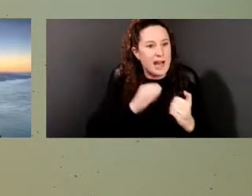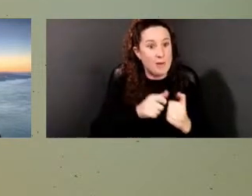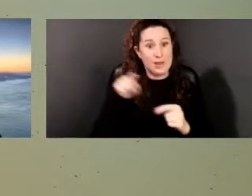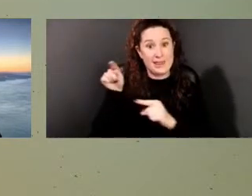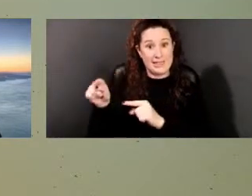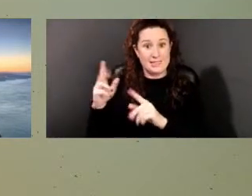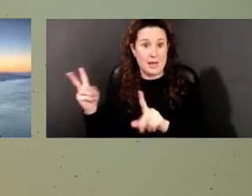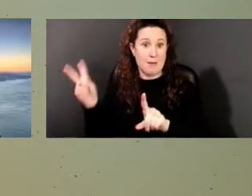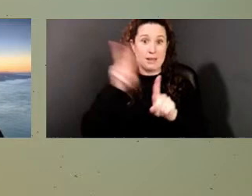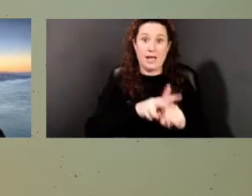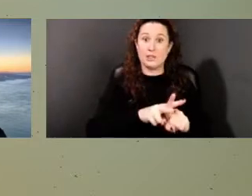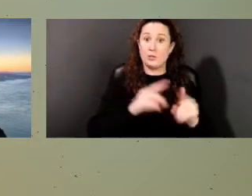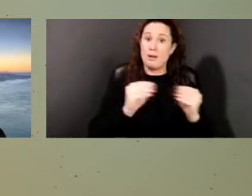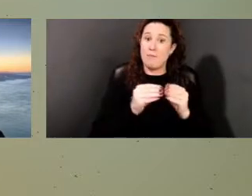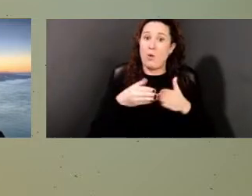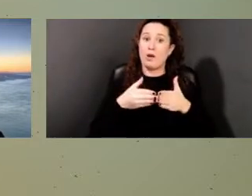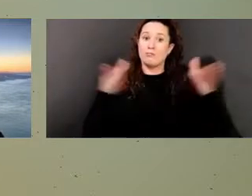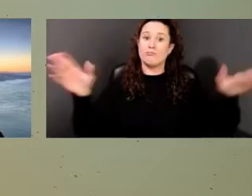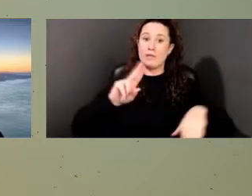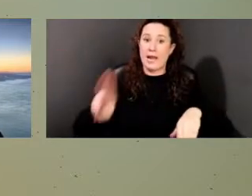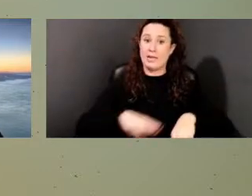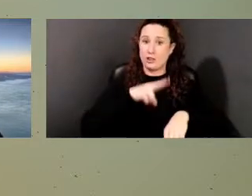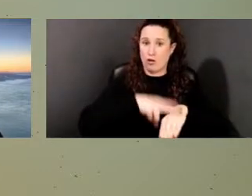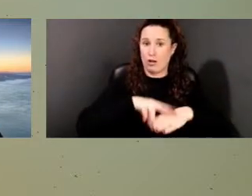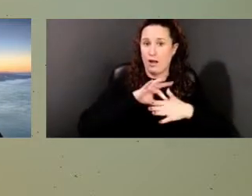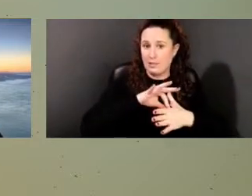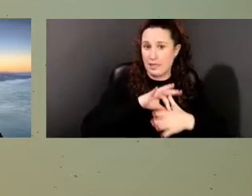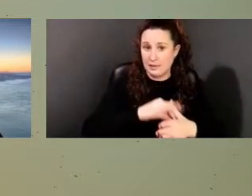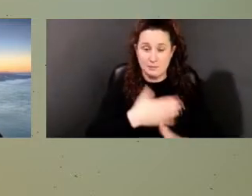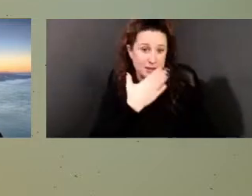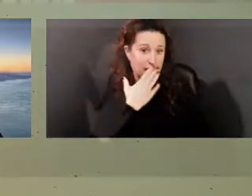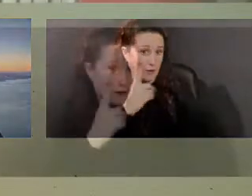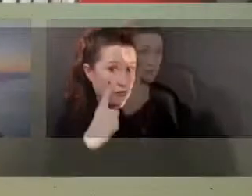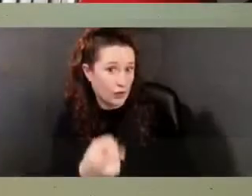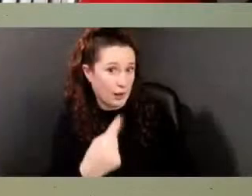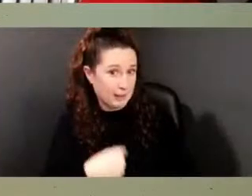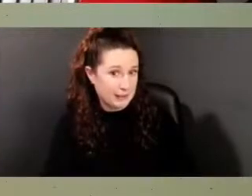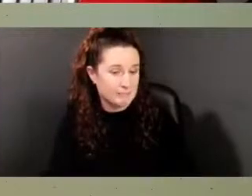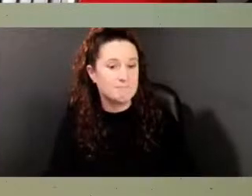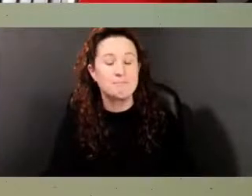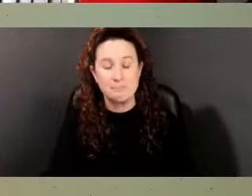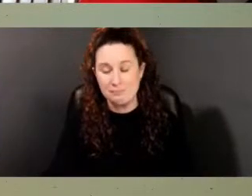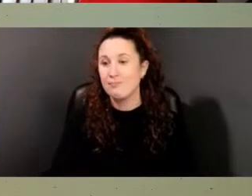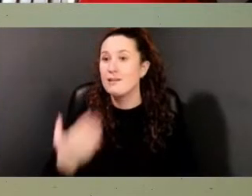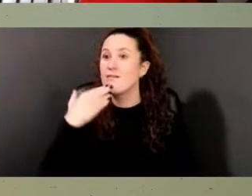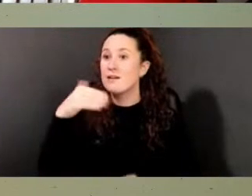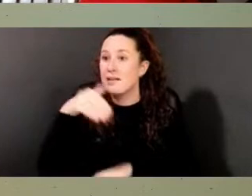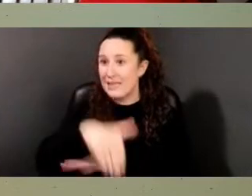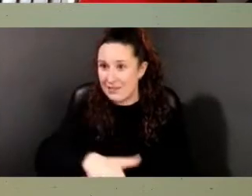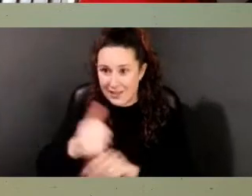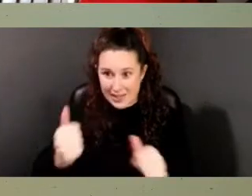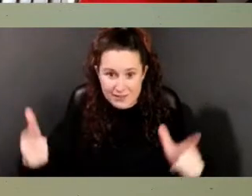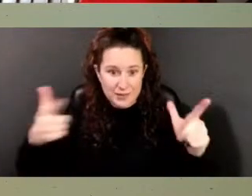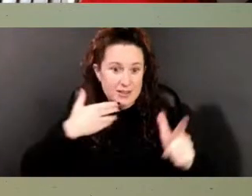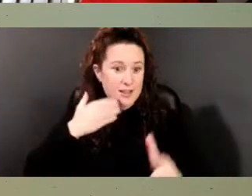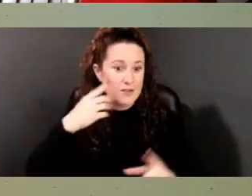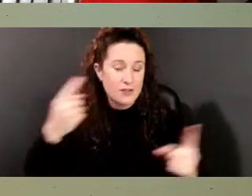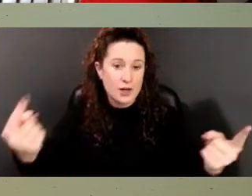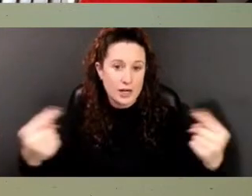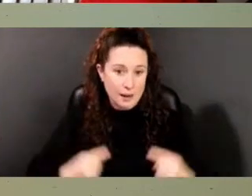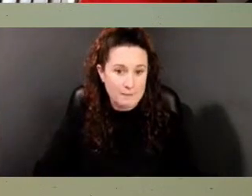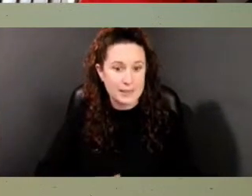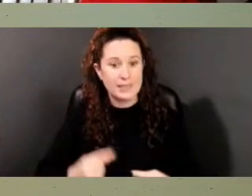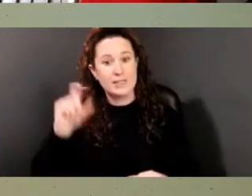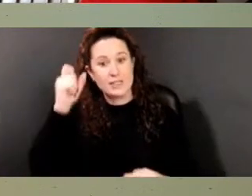appreciate her sharing her expertise tonight. Good evening, everyone. Thank you, Governor Carney. Thank you